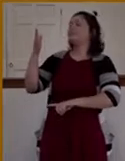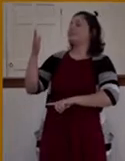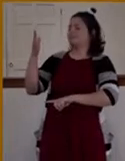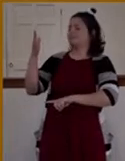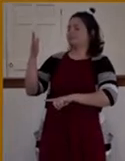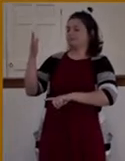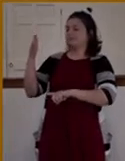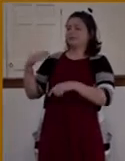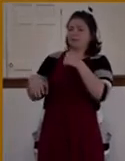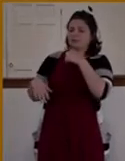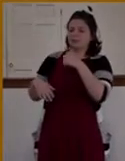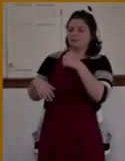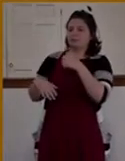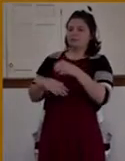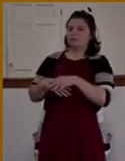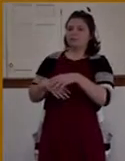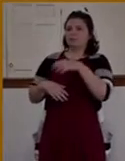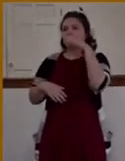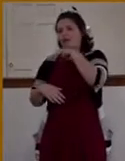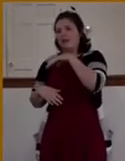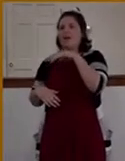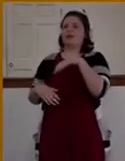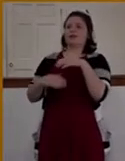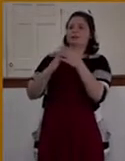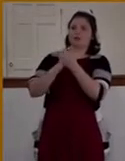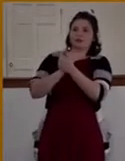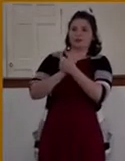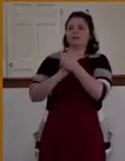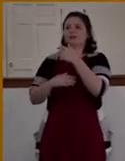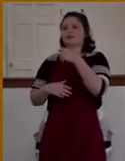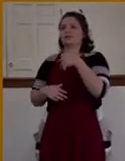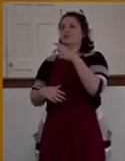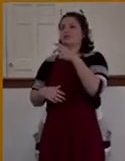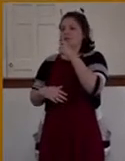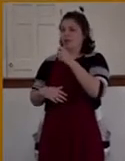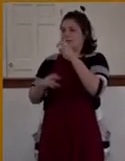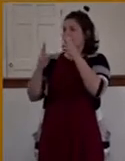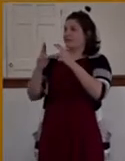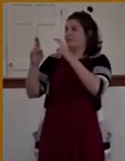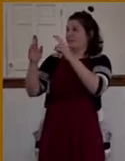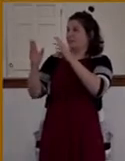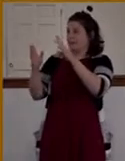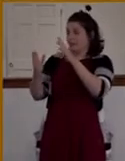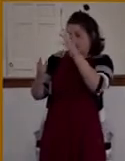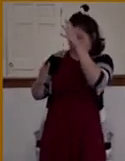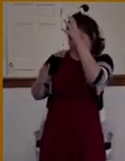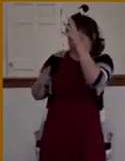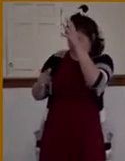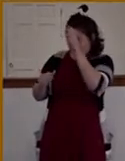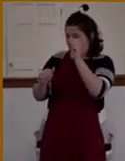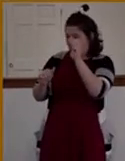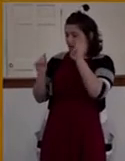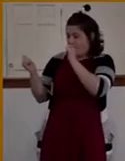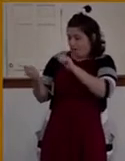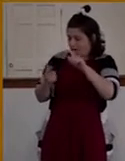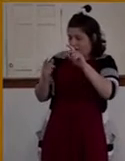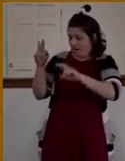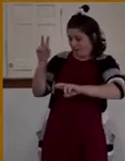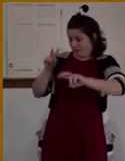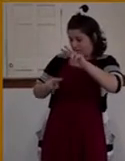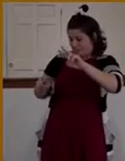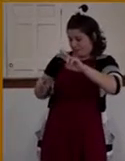Defraud not. Honor thy father and mother. And He answered and He said unto Him, Master, all these I have observed from my youth.